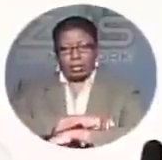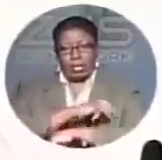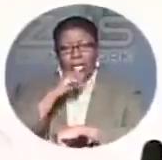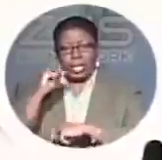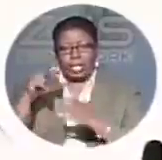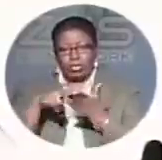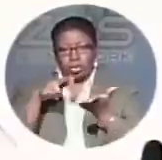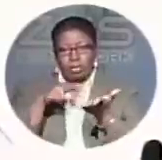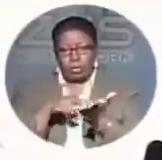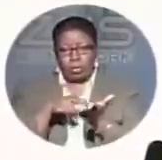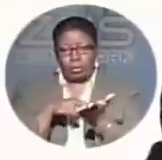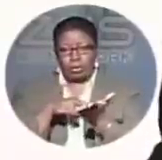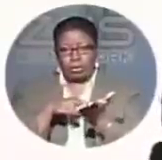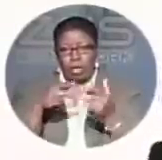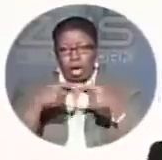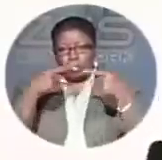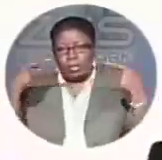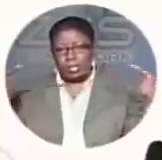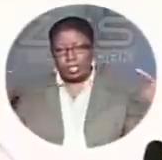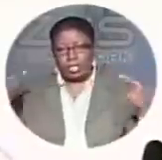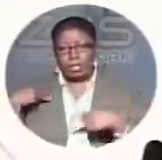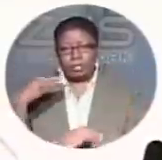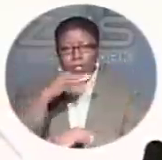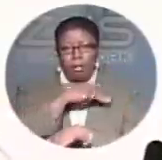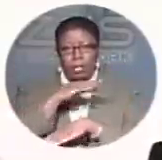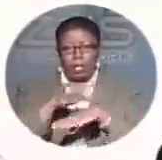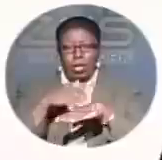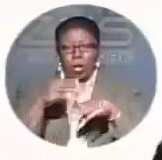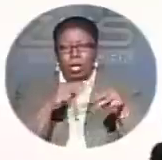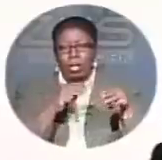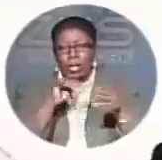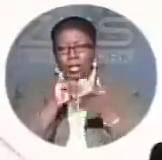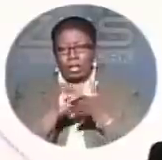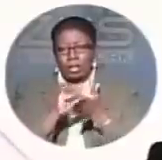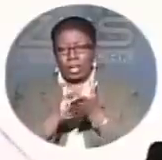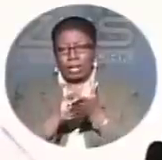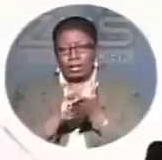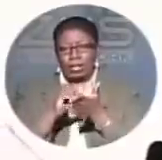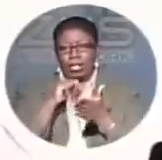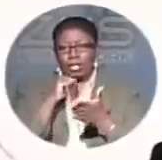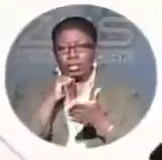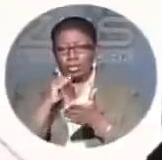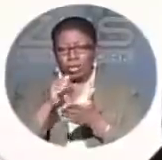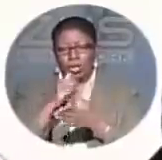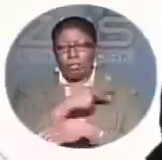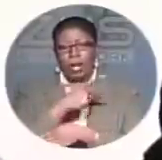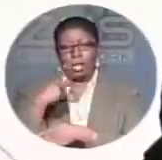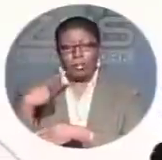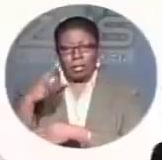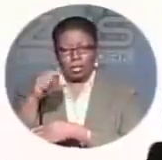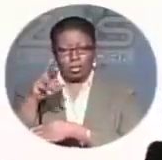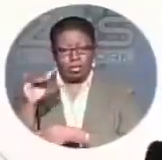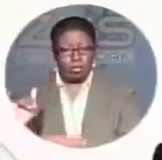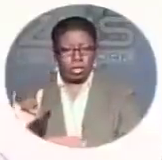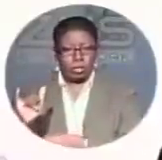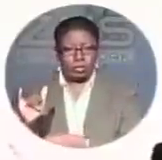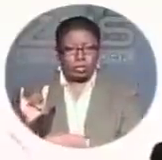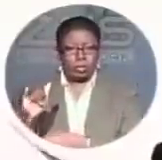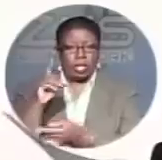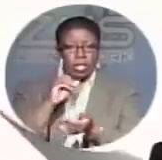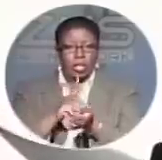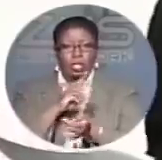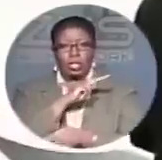Accounts Committee. Opposition members called the move unparliamentary. Committee Chairman Bain and Grantstown MP Dr. Bernard